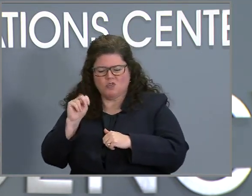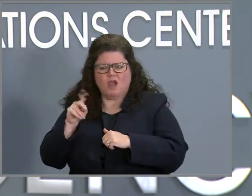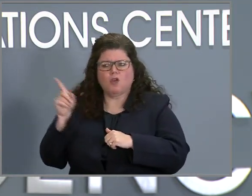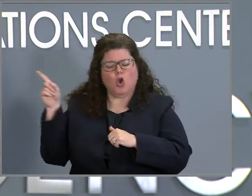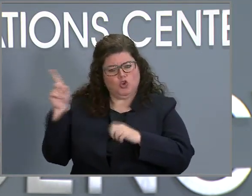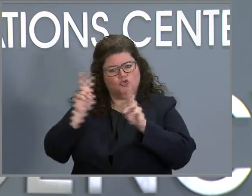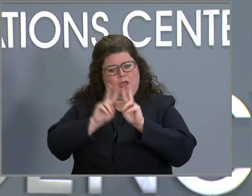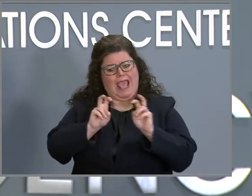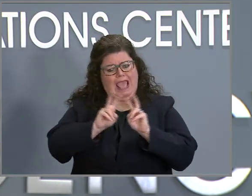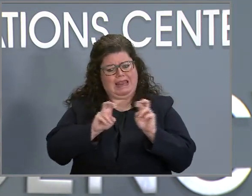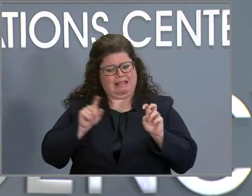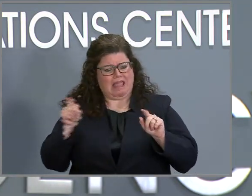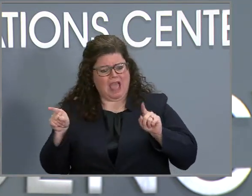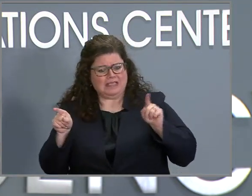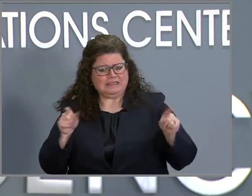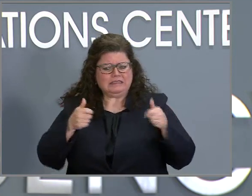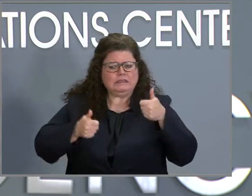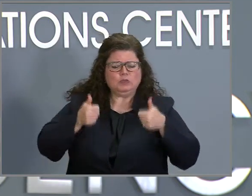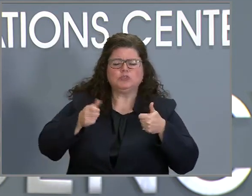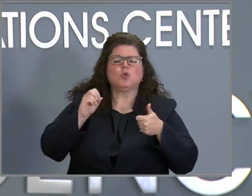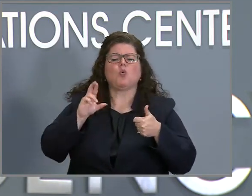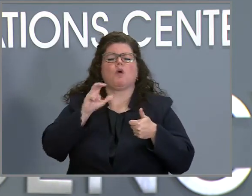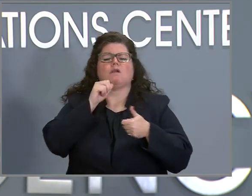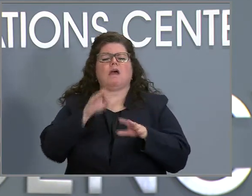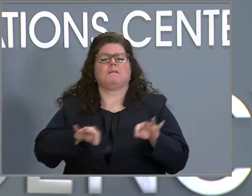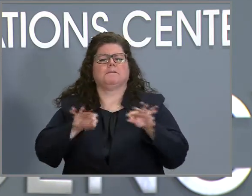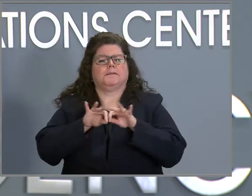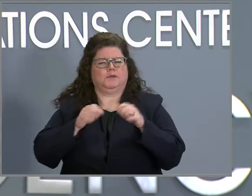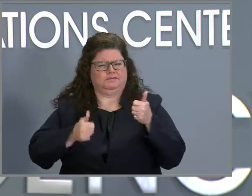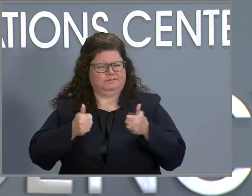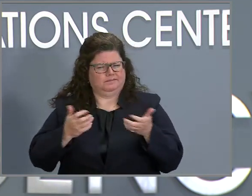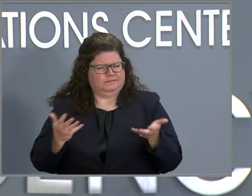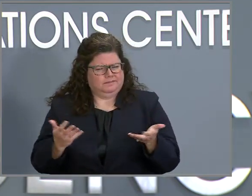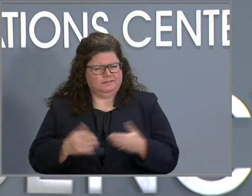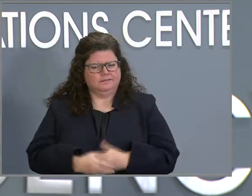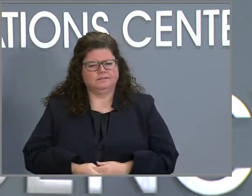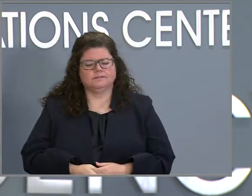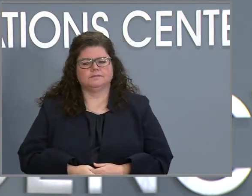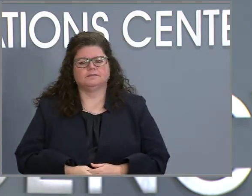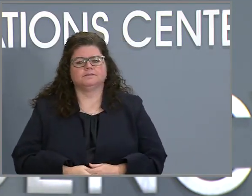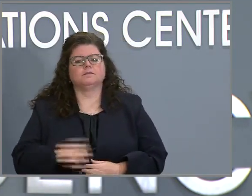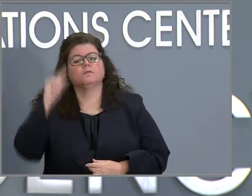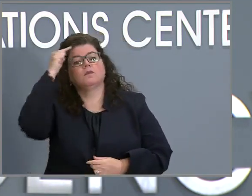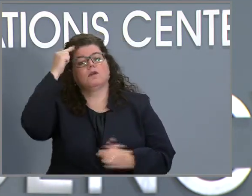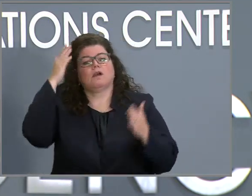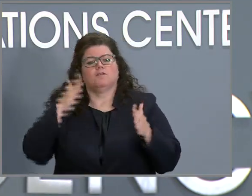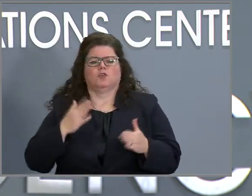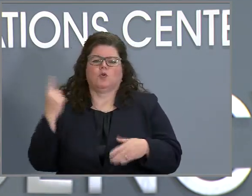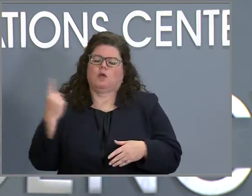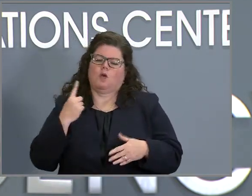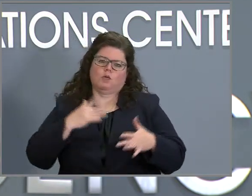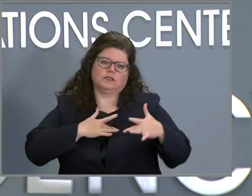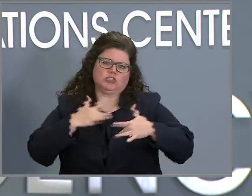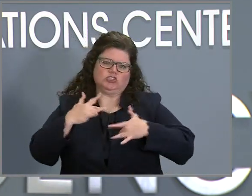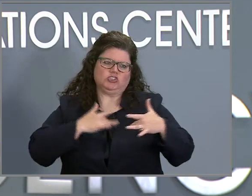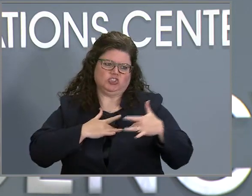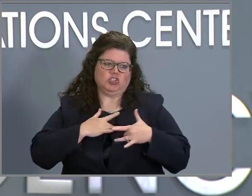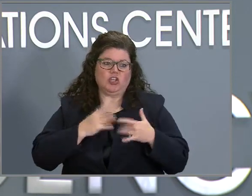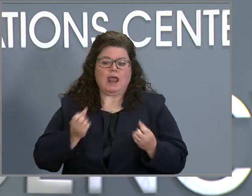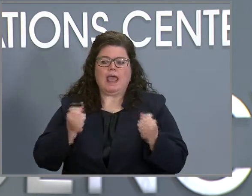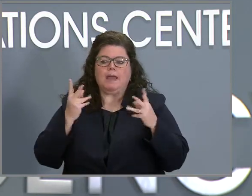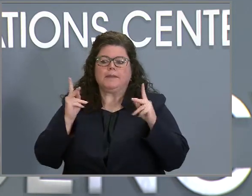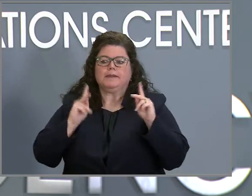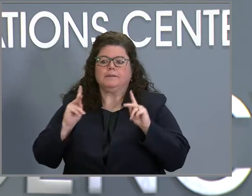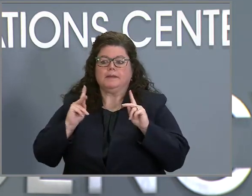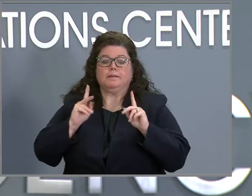in the same way that you did before? Or is that not as, not as much a factor? So we're always concerned about the percent positive and